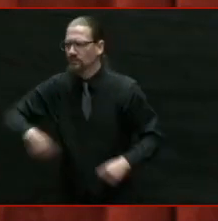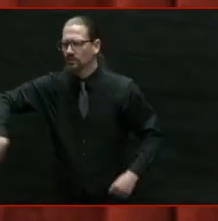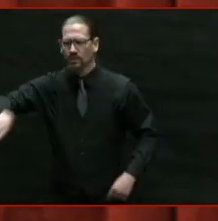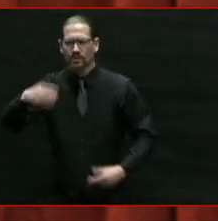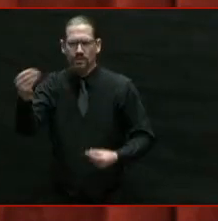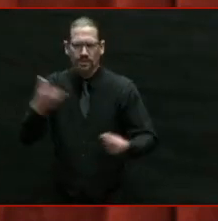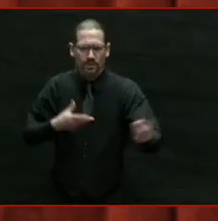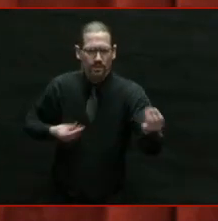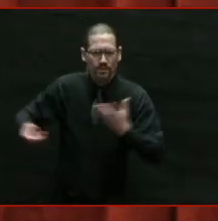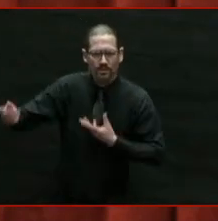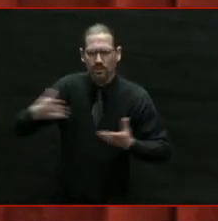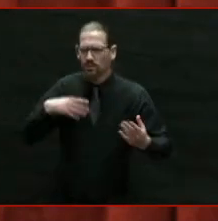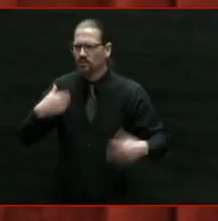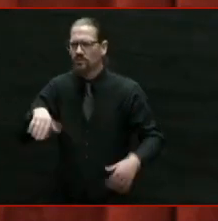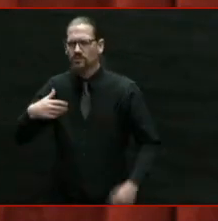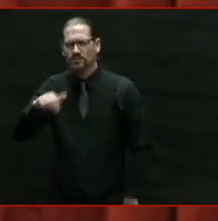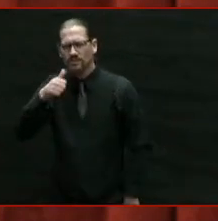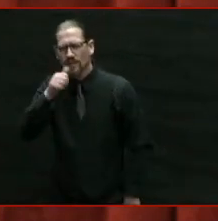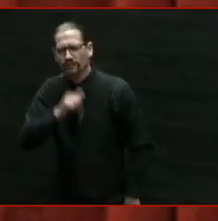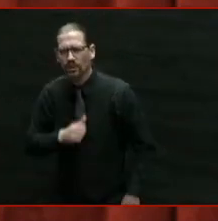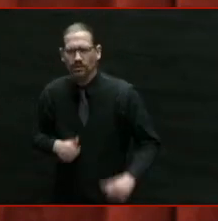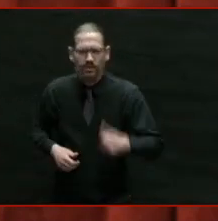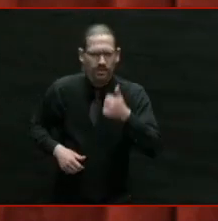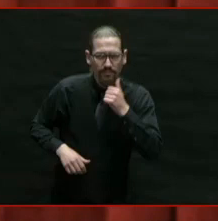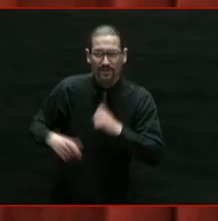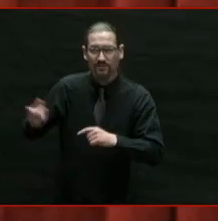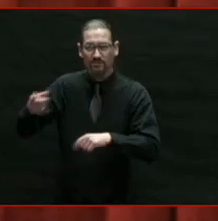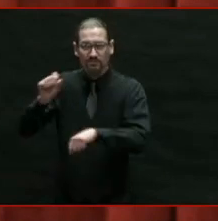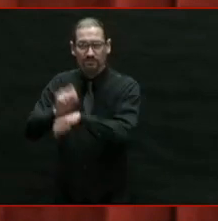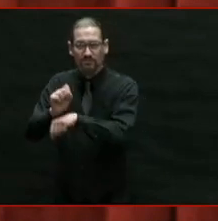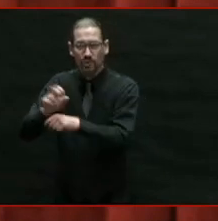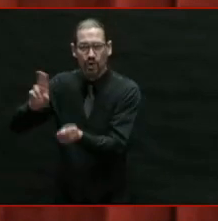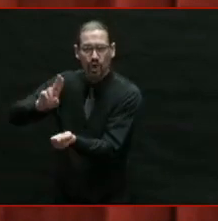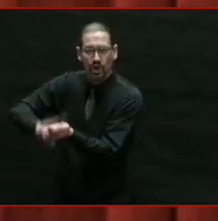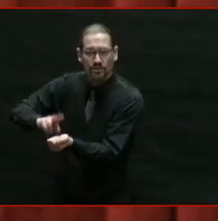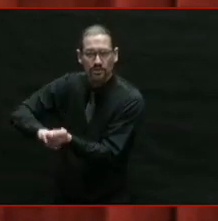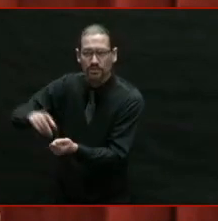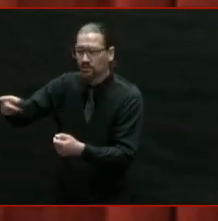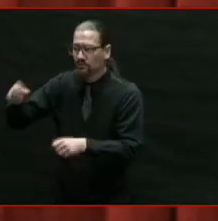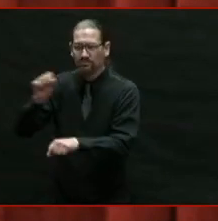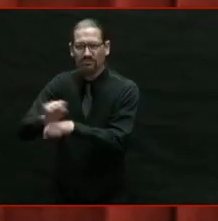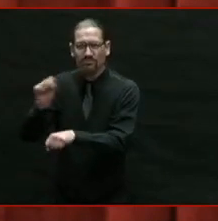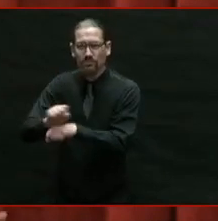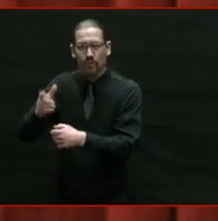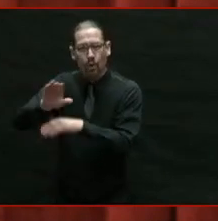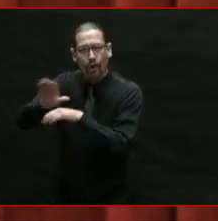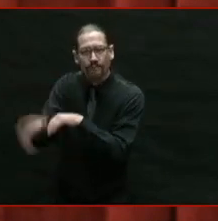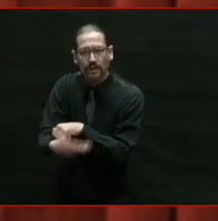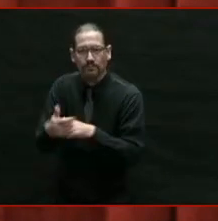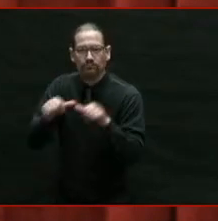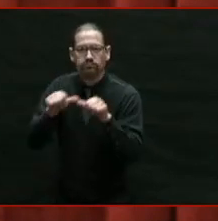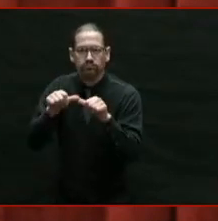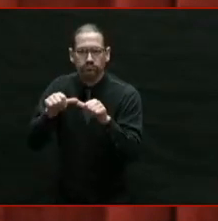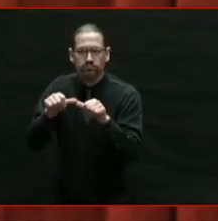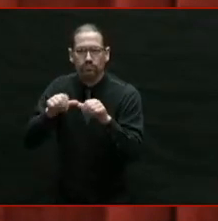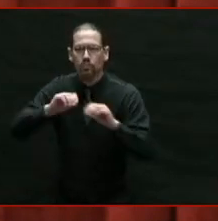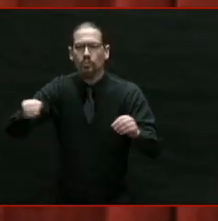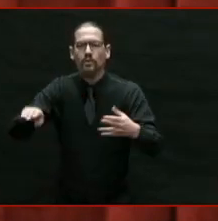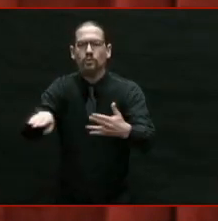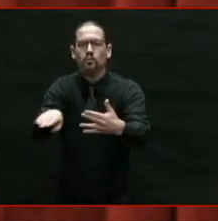professionals working overnight shifts, seven days a week without a day off.